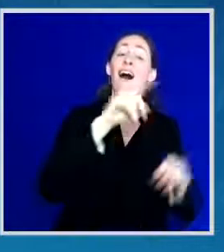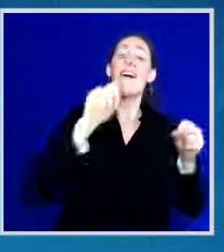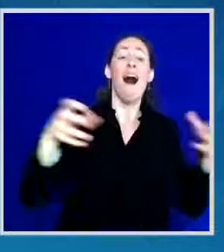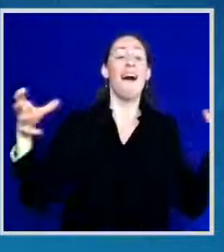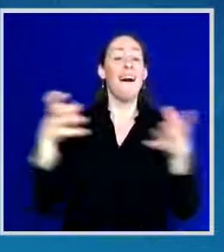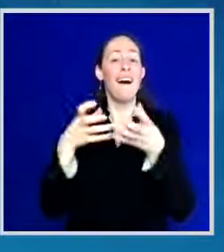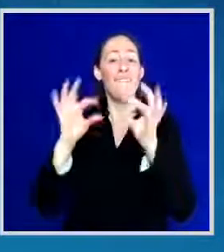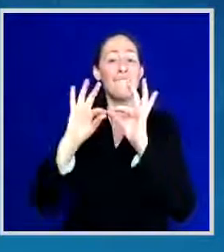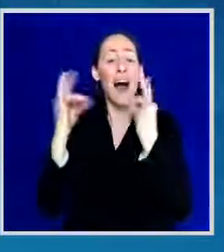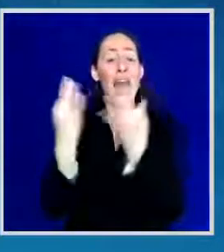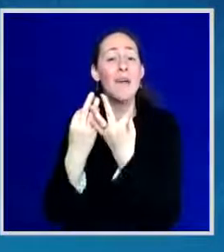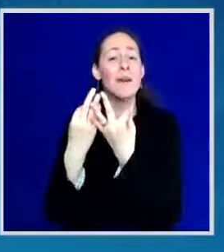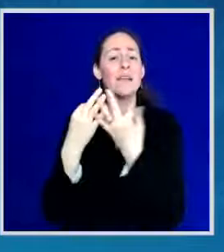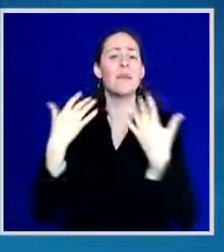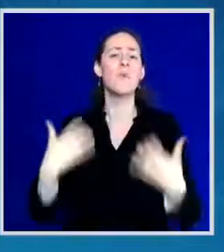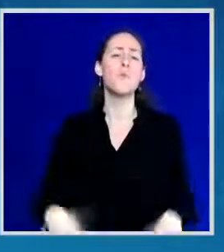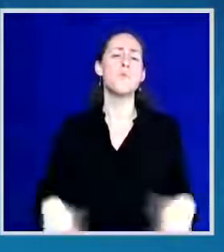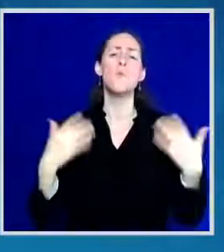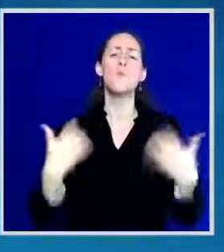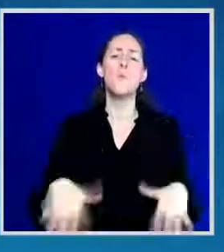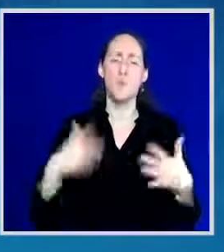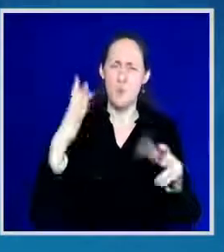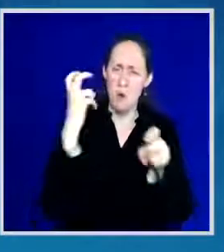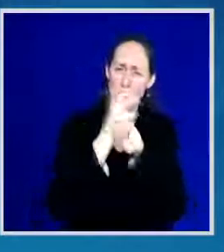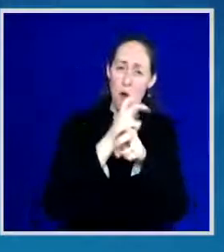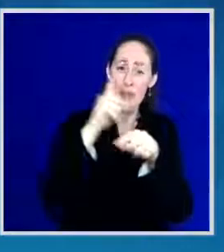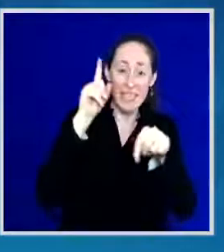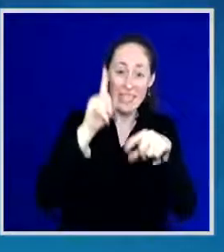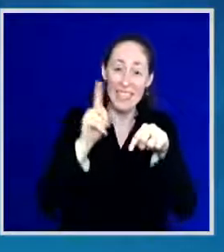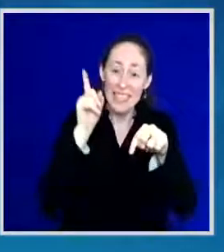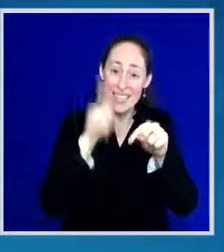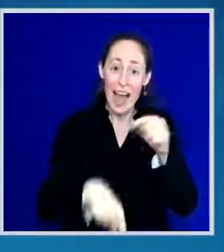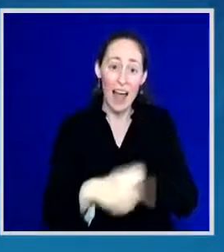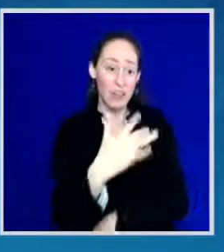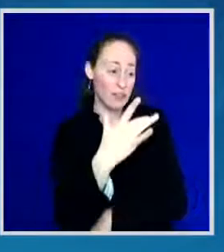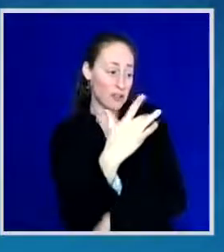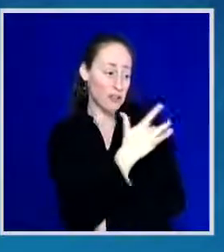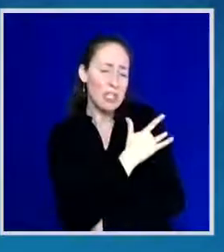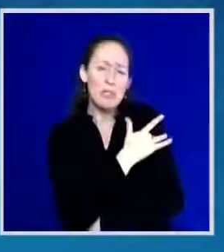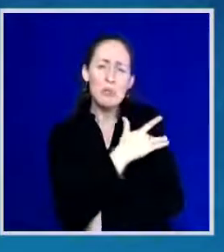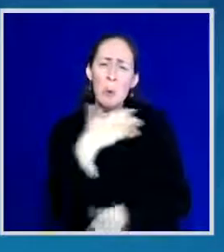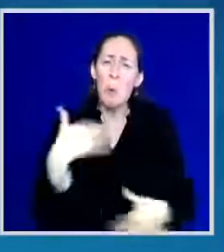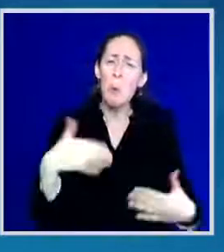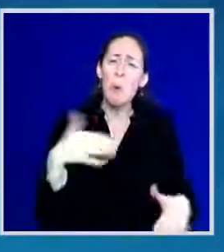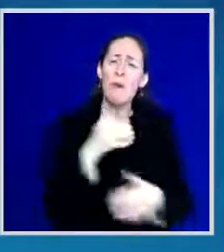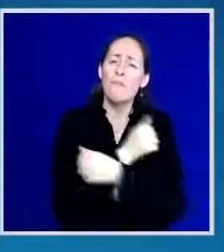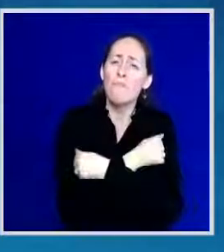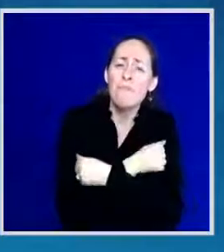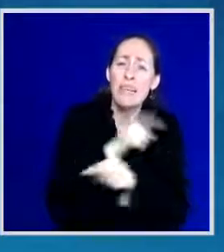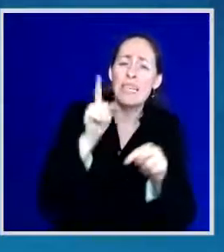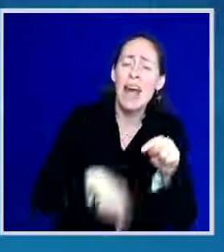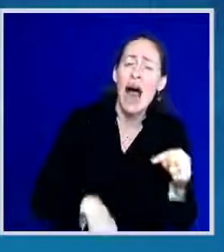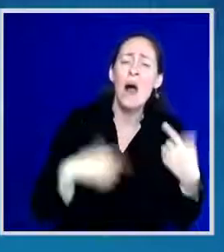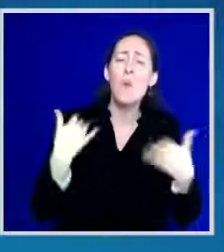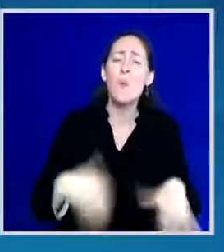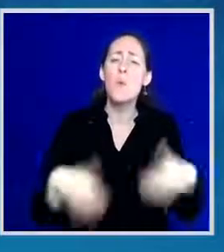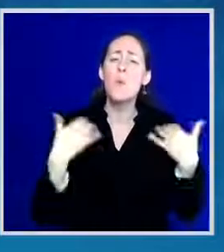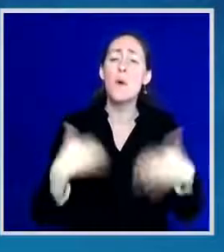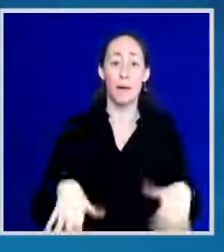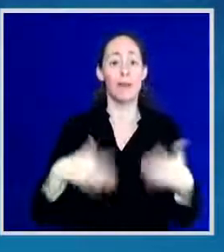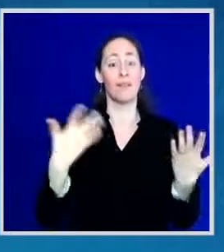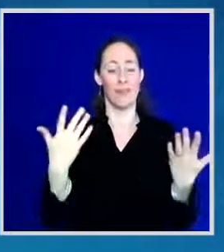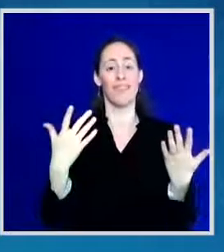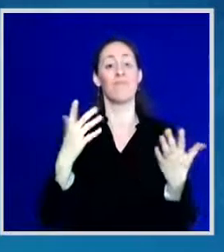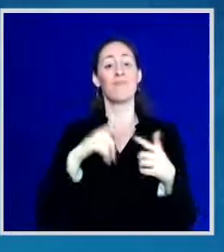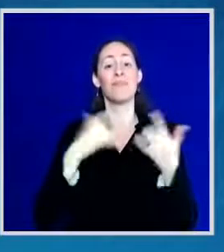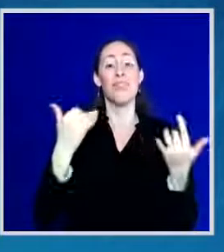can't touch and feel their loved ones. And now we're able to have visitors come in and just rub feet and hands. It's